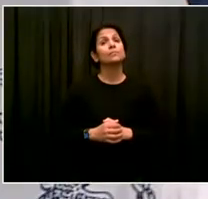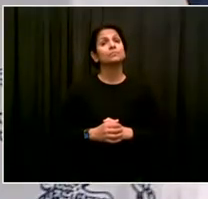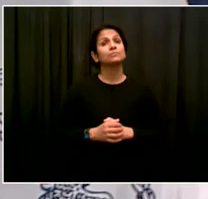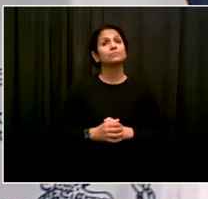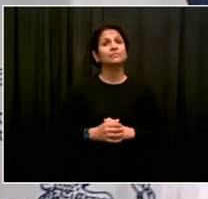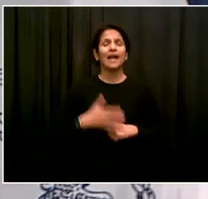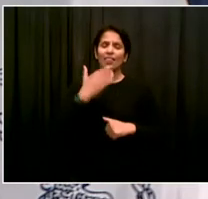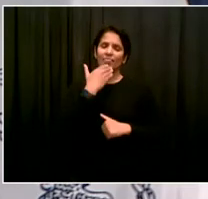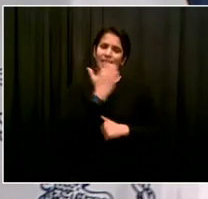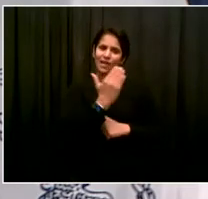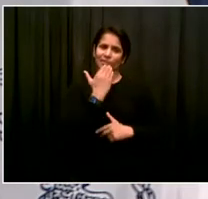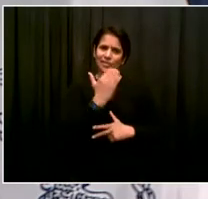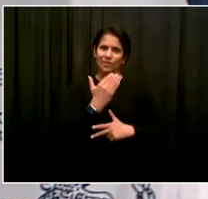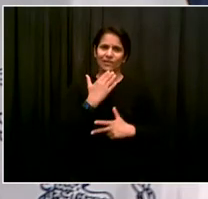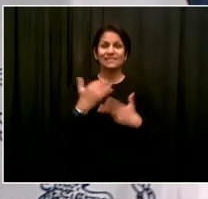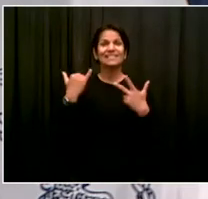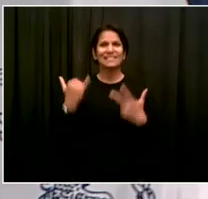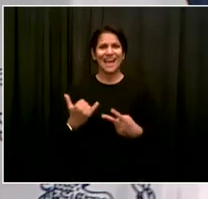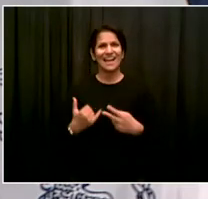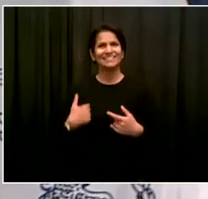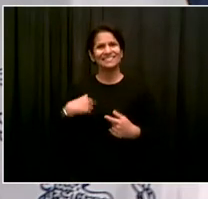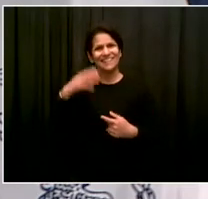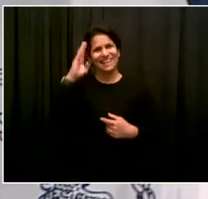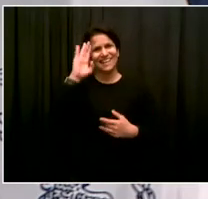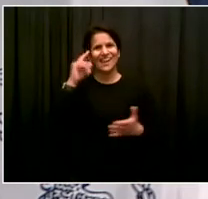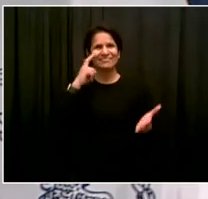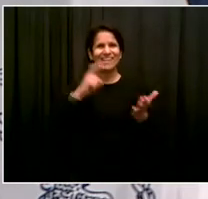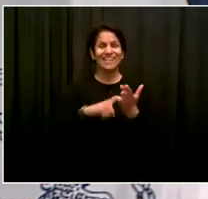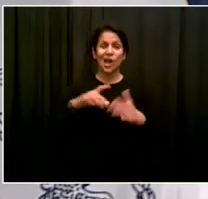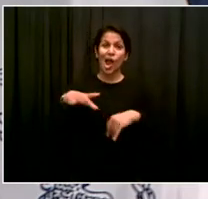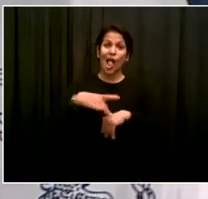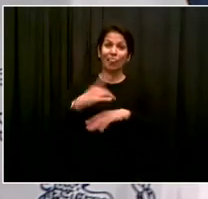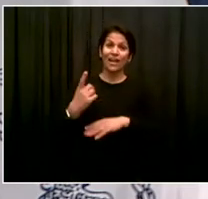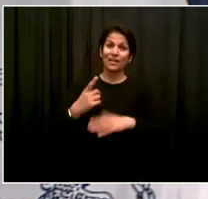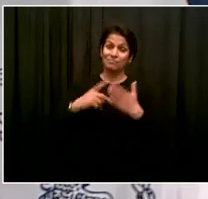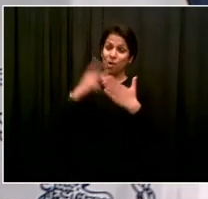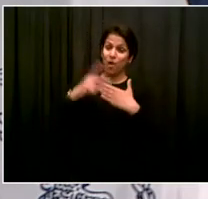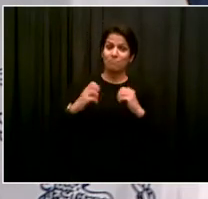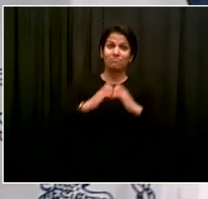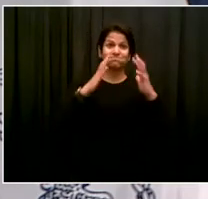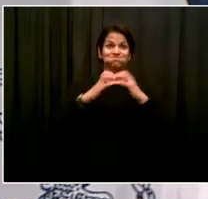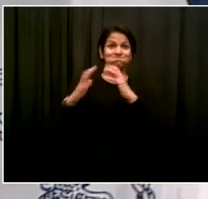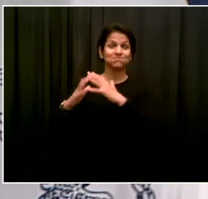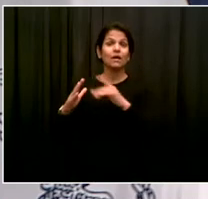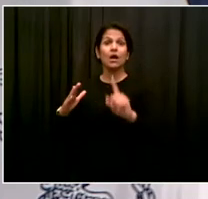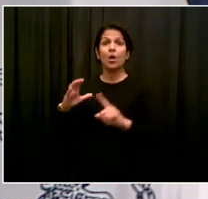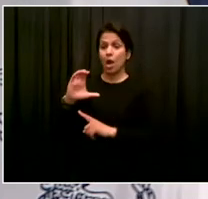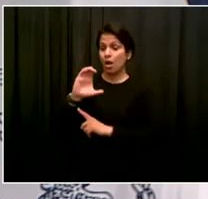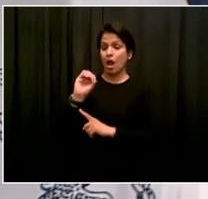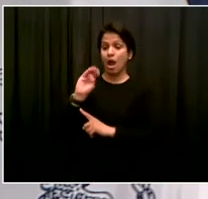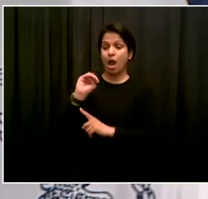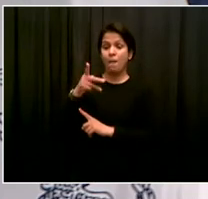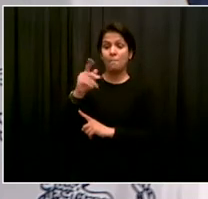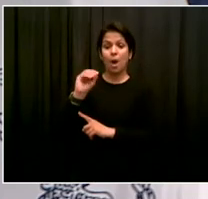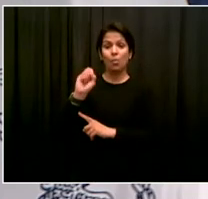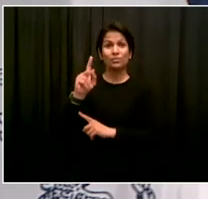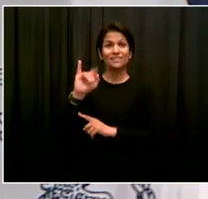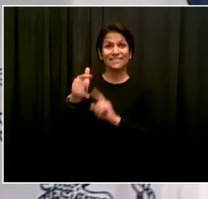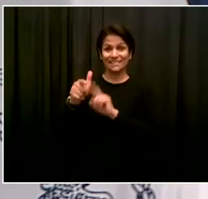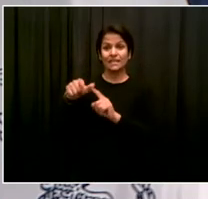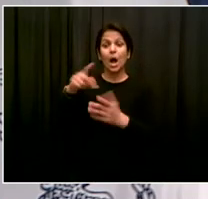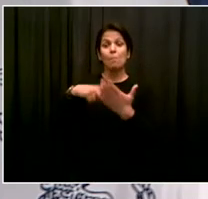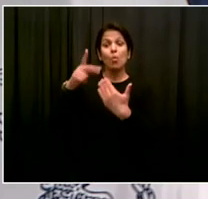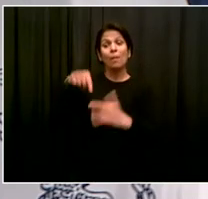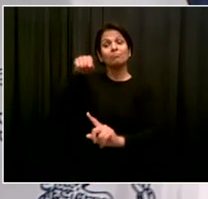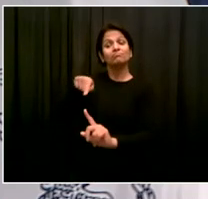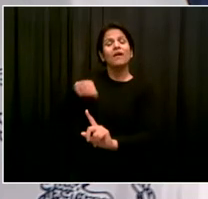birthday, I know that the compost program is going to resume in the community districts that had it previously. Do you know if